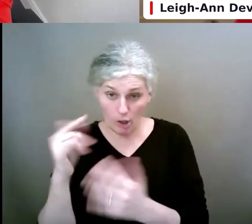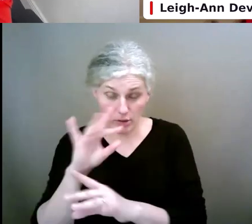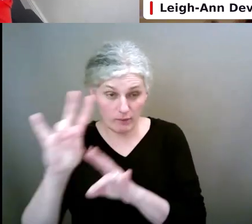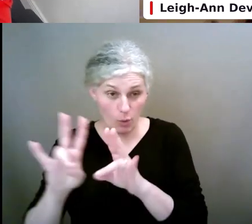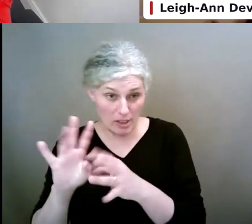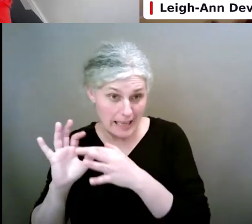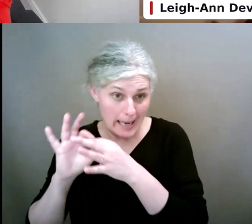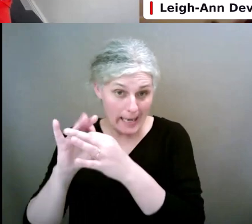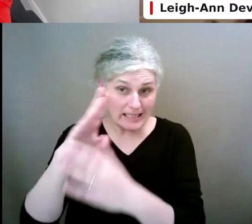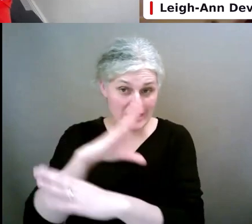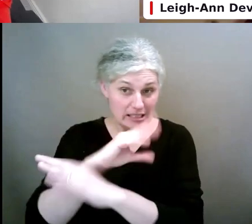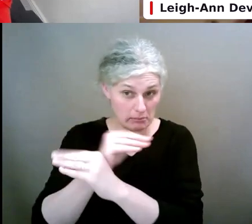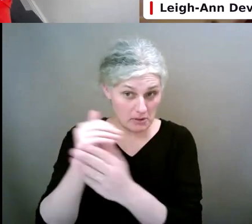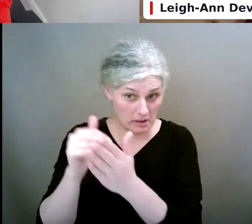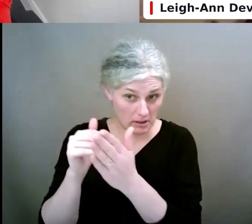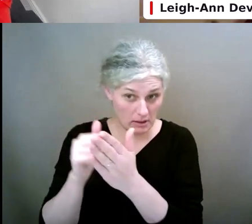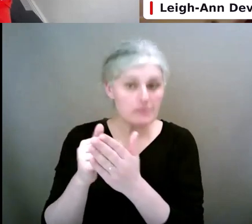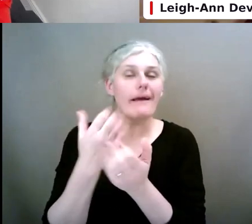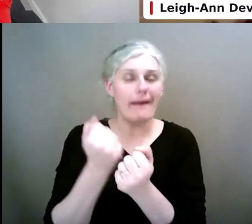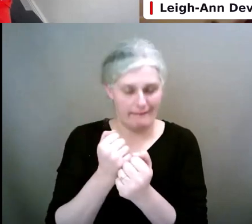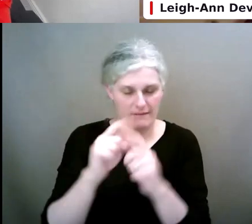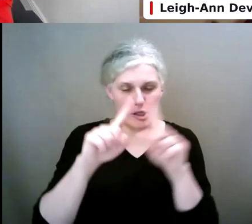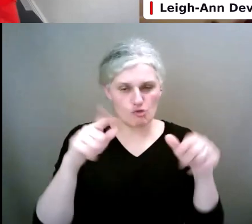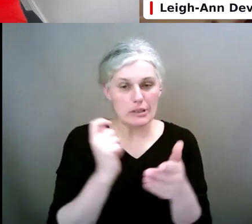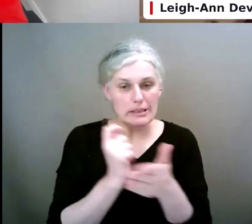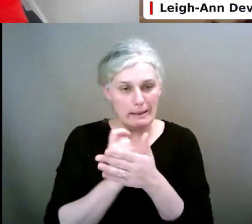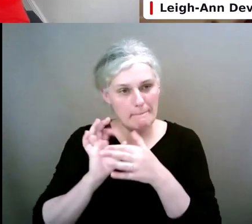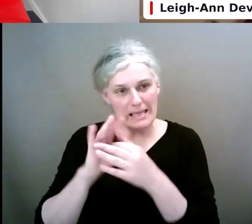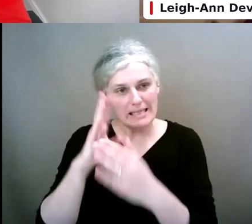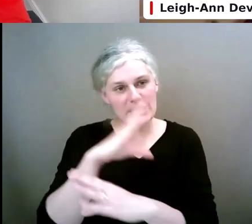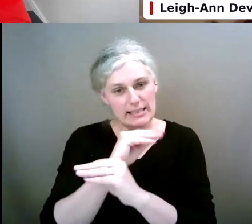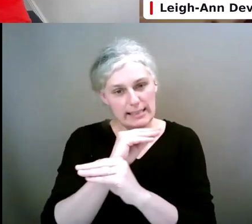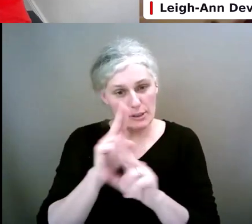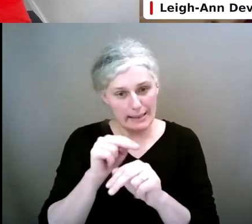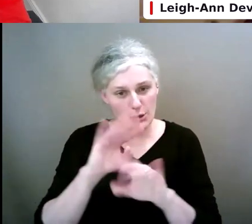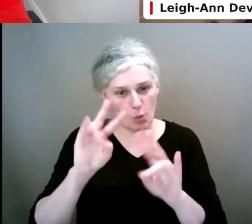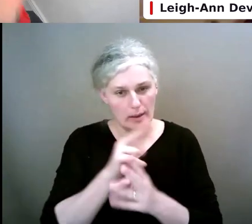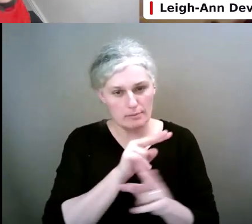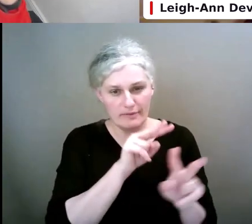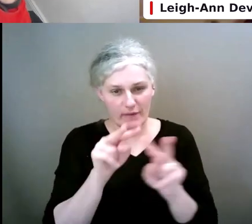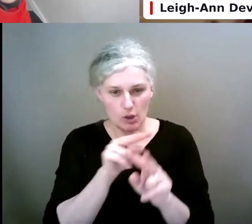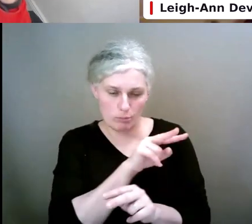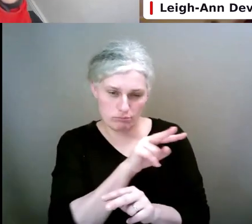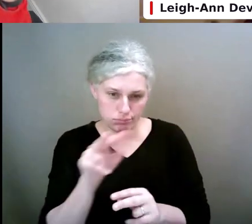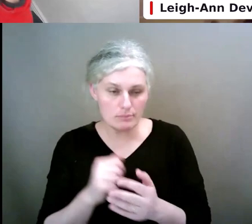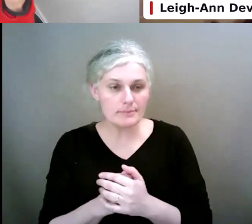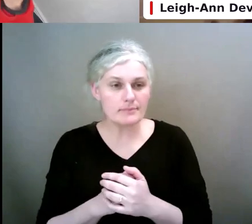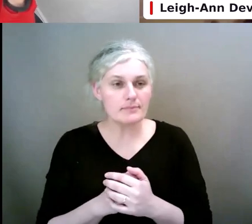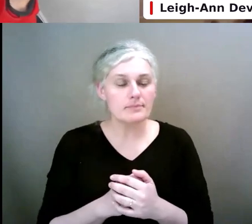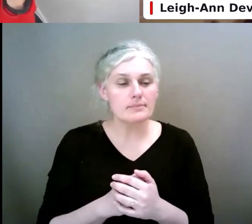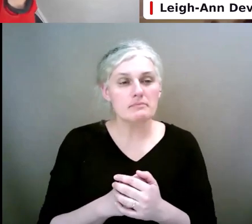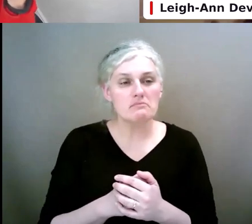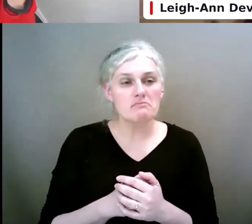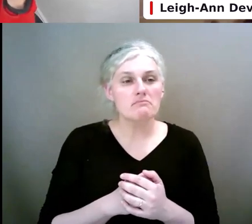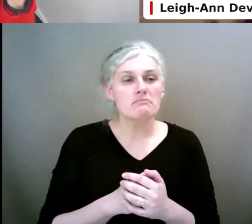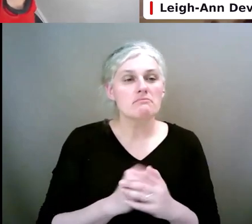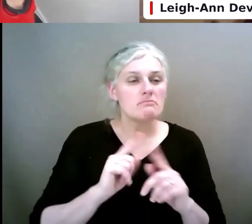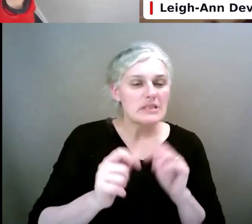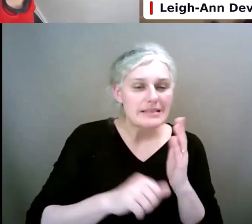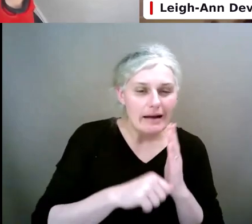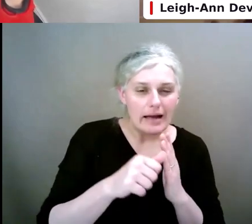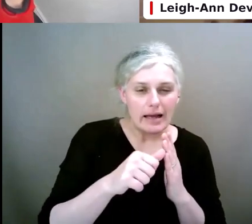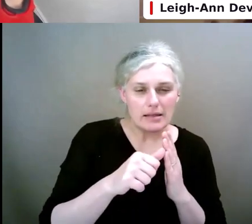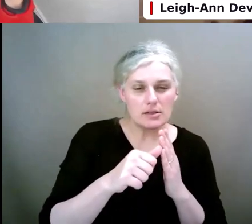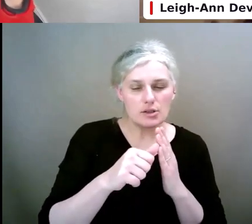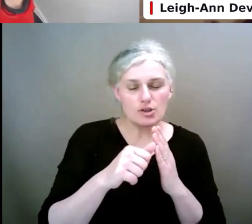There was definitely a question there about screen time on Snapchat. Okay. So this is a theme of the minimum age for TikTok, Snapchat, most